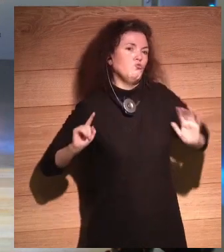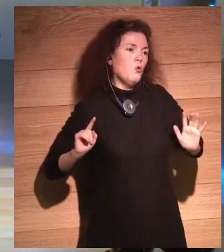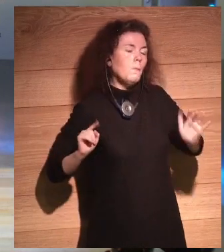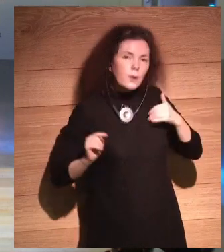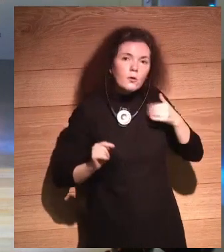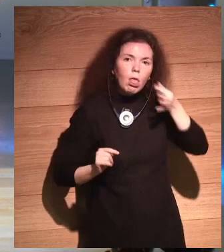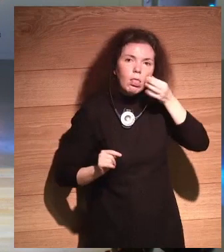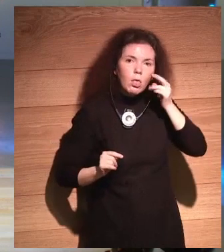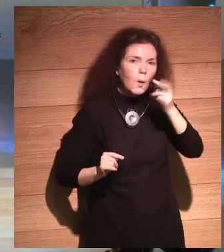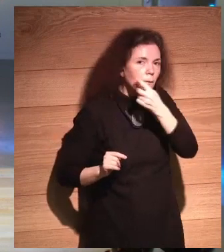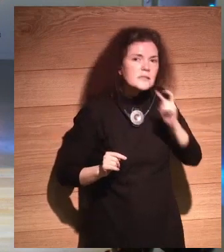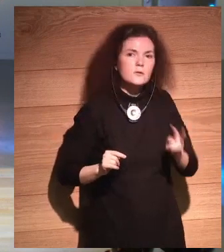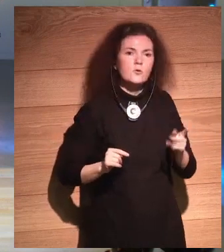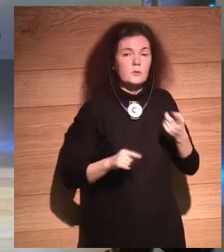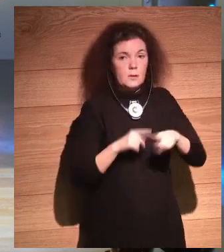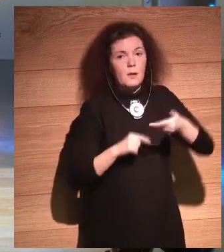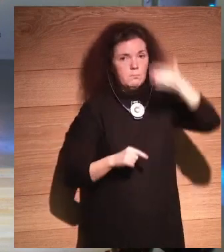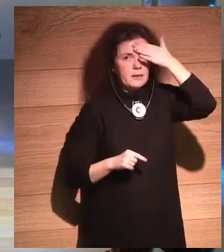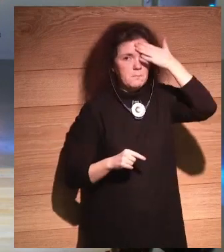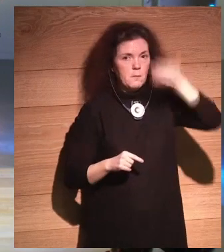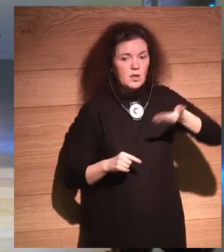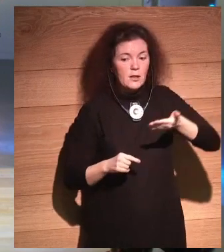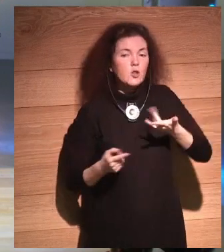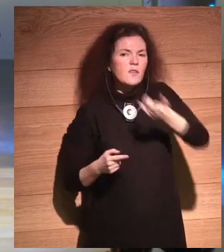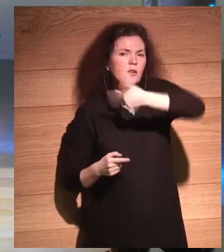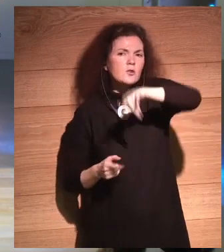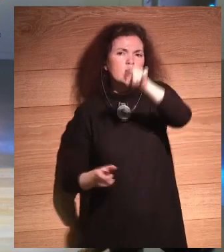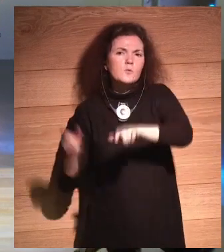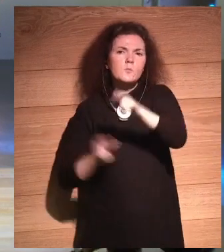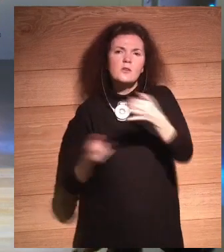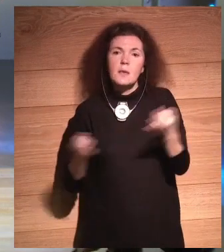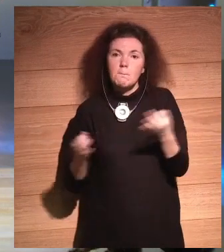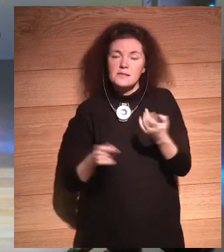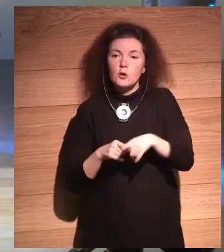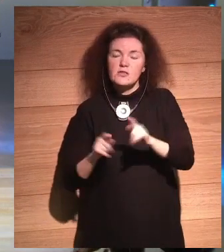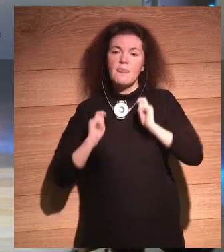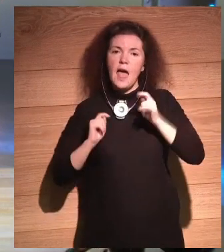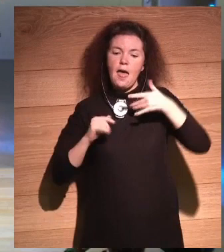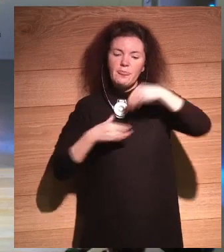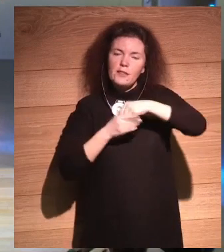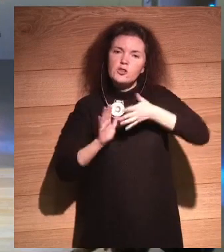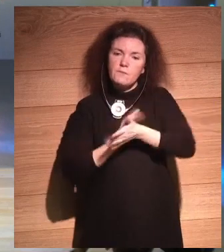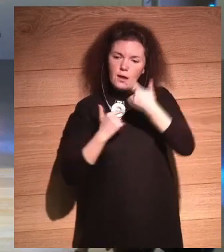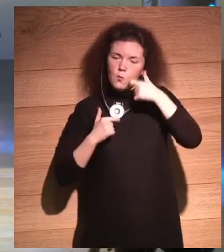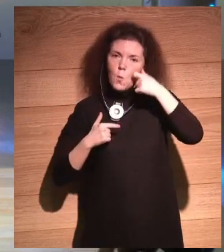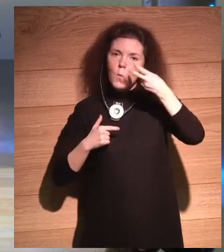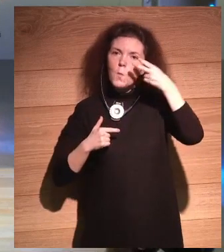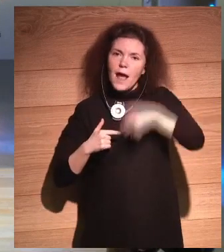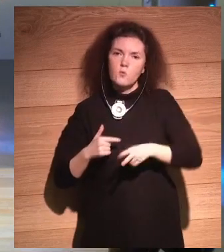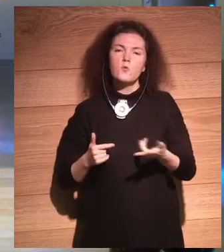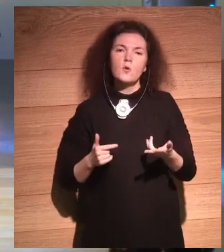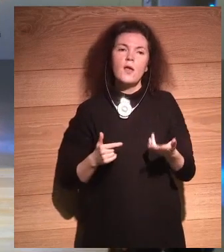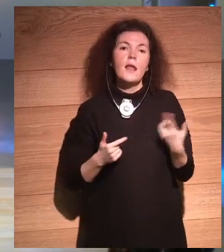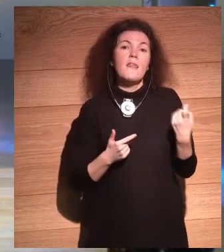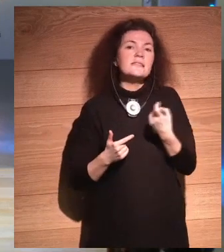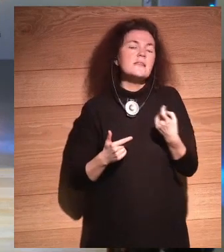What happens to us? What happens to the things that make us human? I think we're going to need a moratorium on artificial general